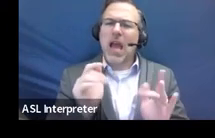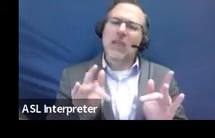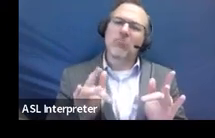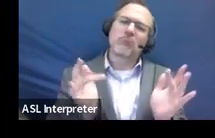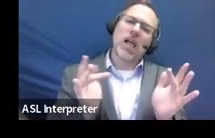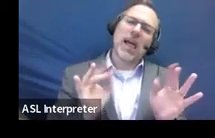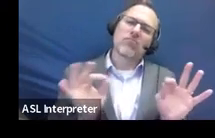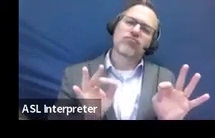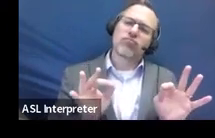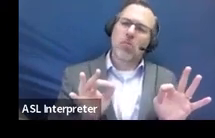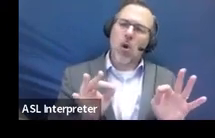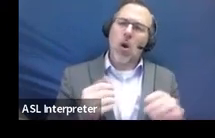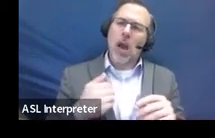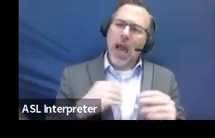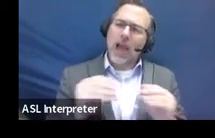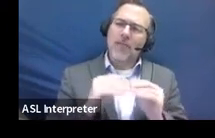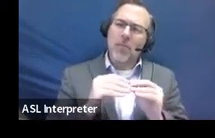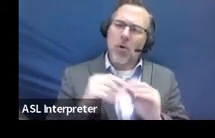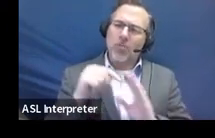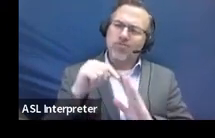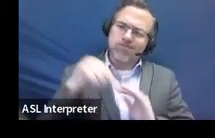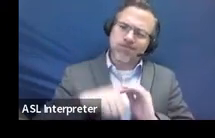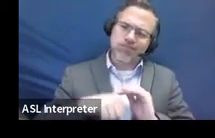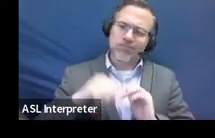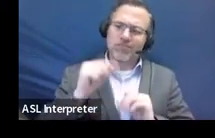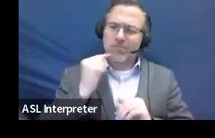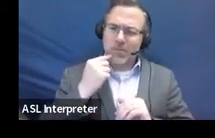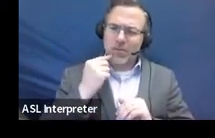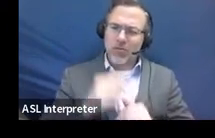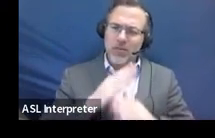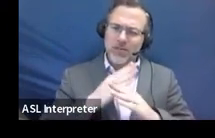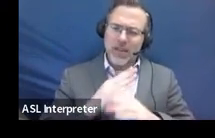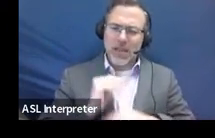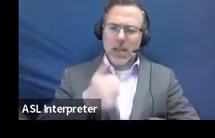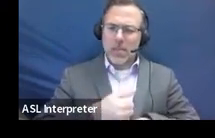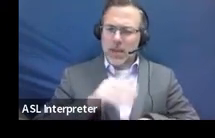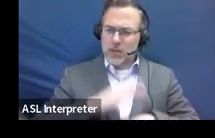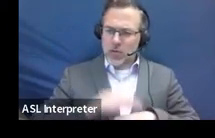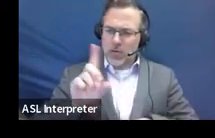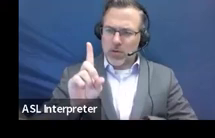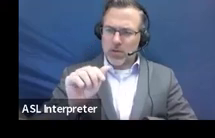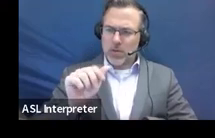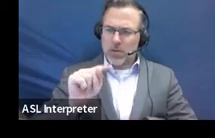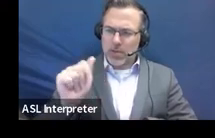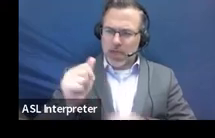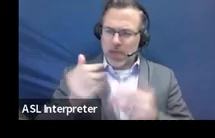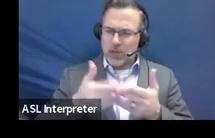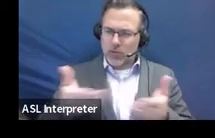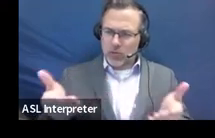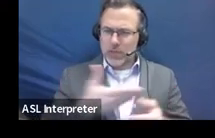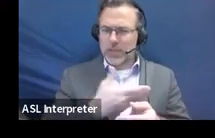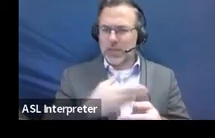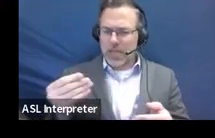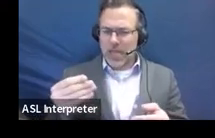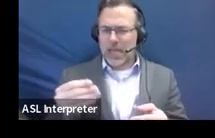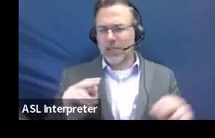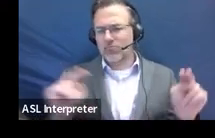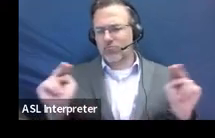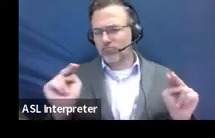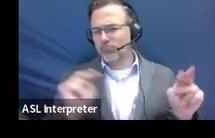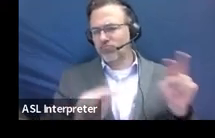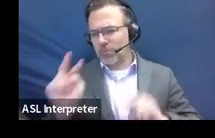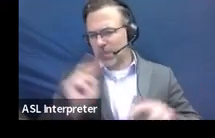hindrance evidenced by findings and observations based on data sources and objective assessments with replicable